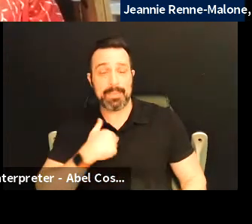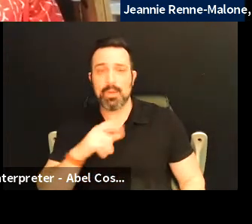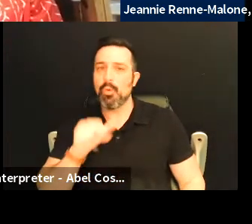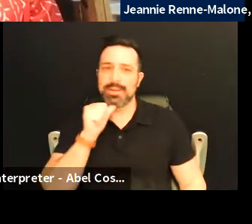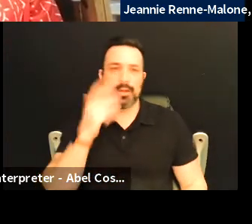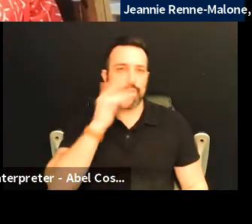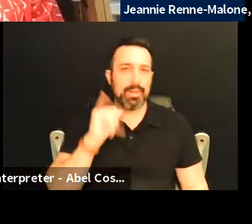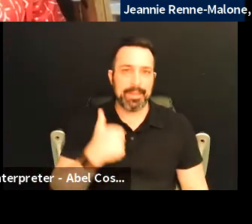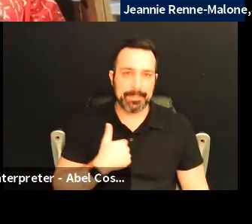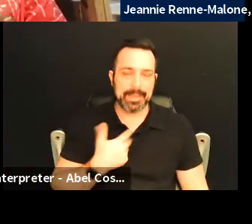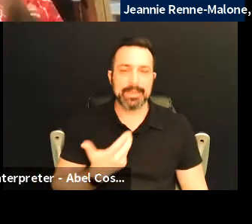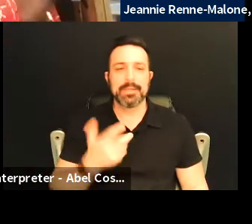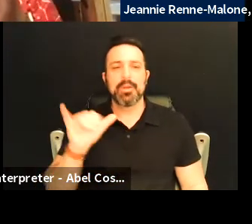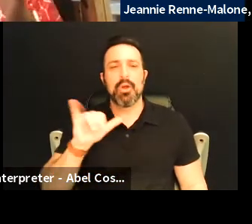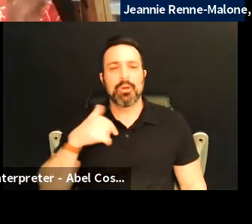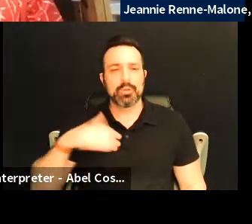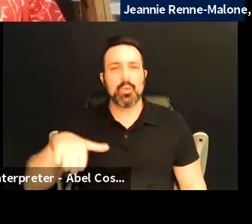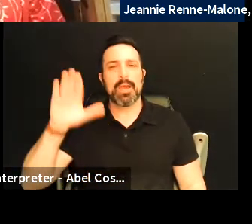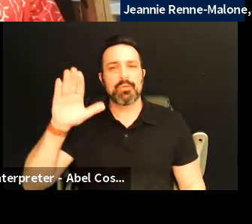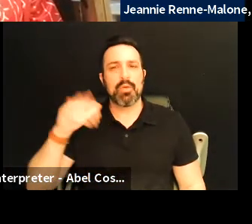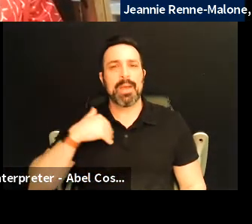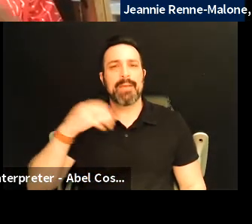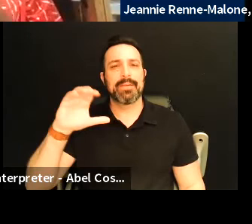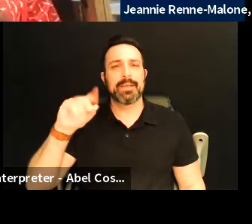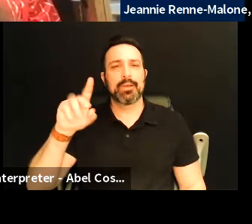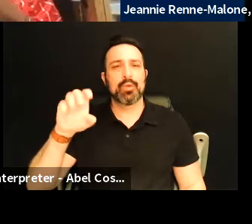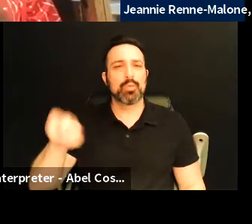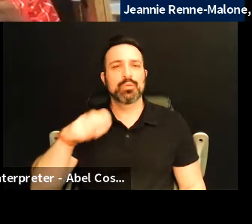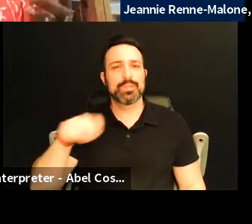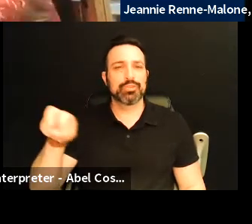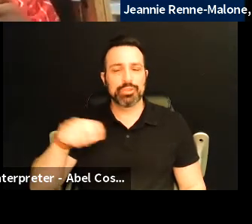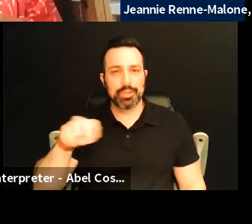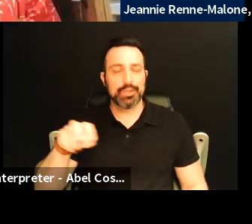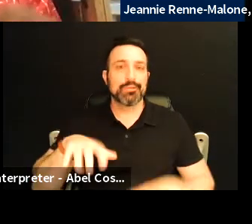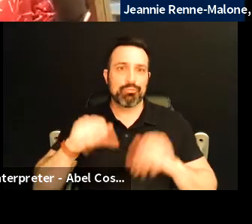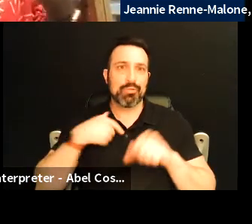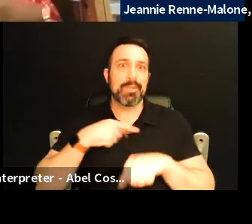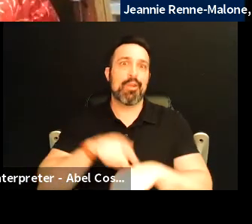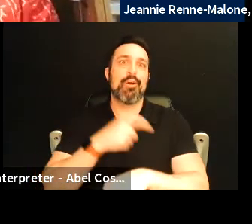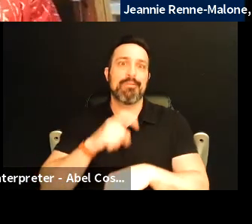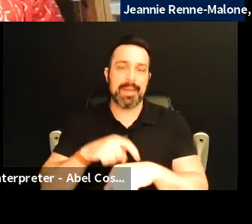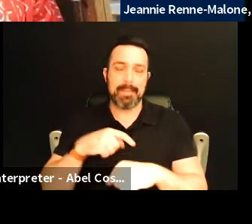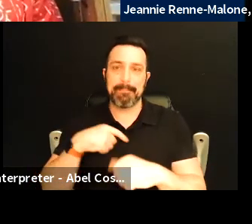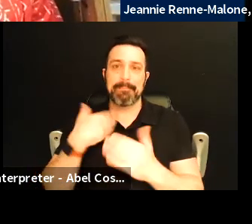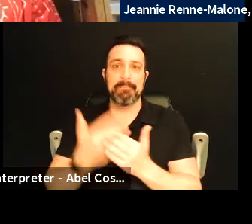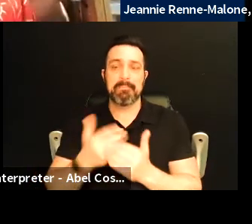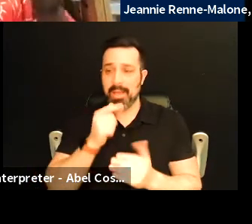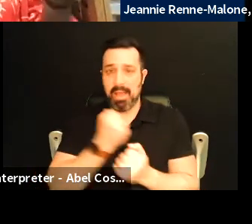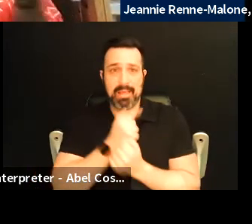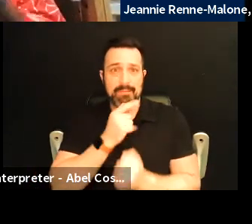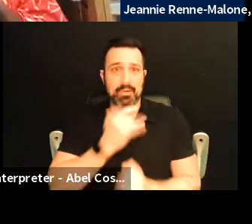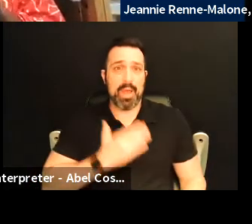didn't and I also grew up having the code switch so took me a long time to get to a place where I just was like I love who I am